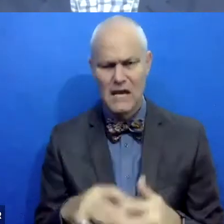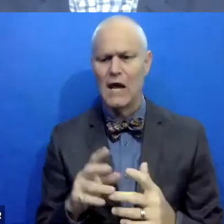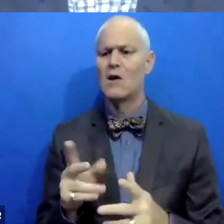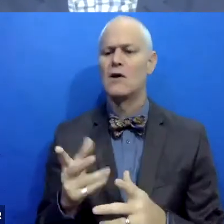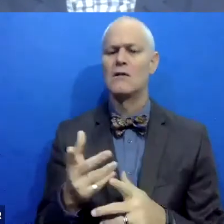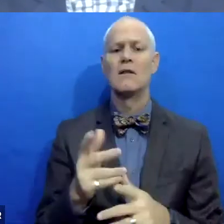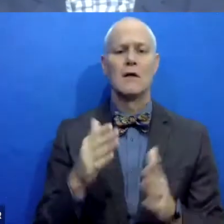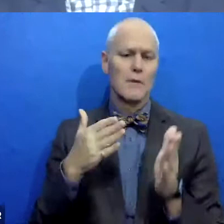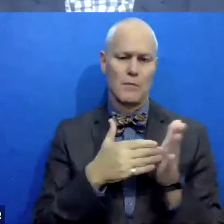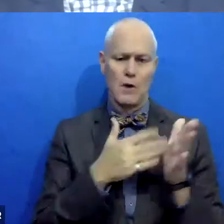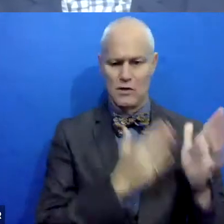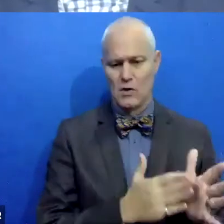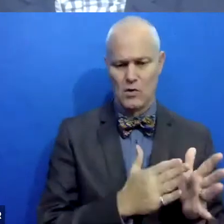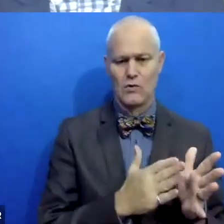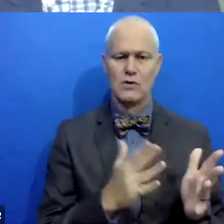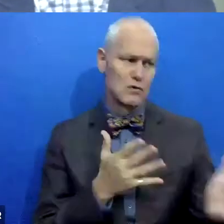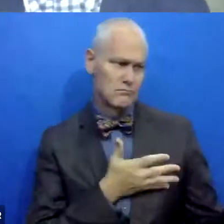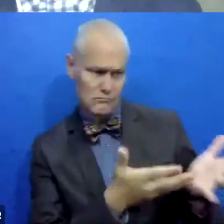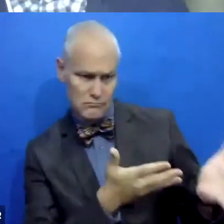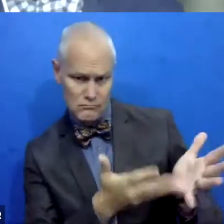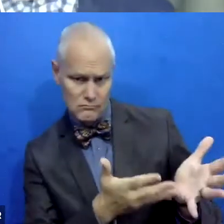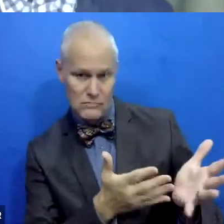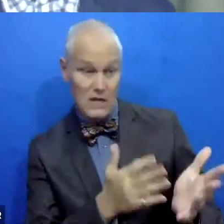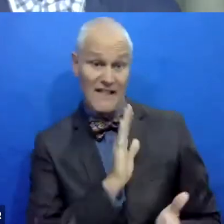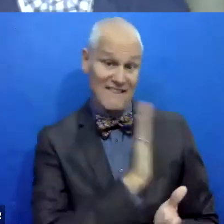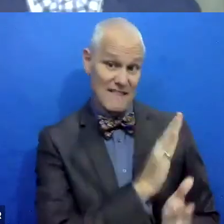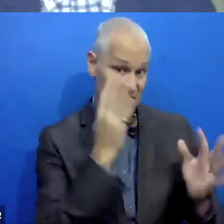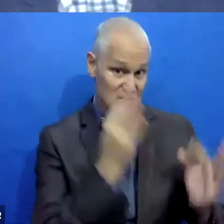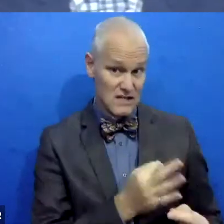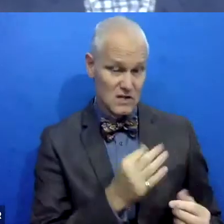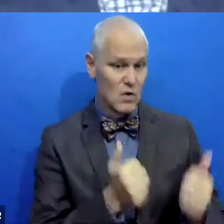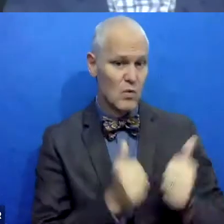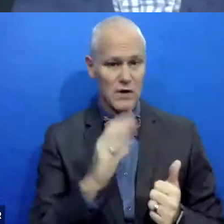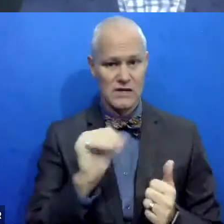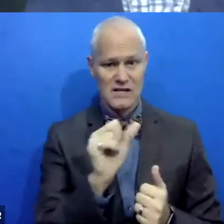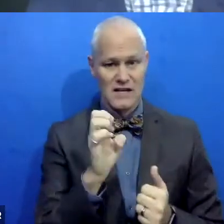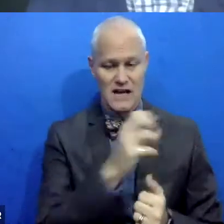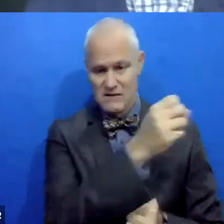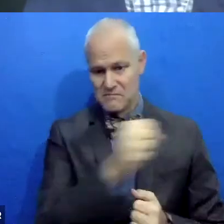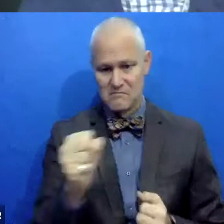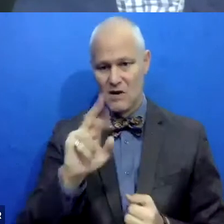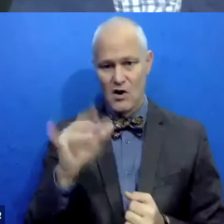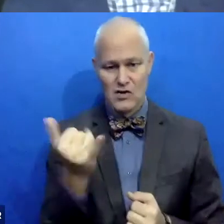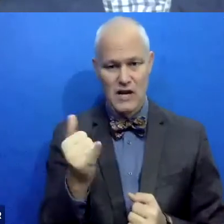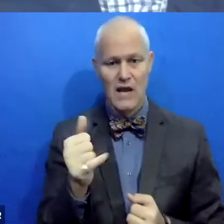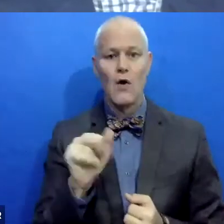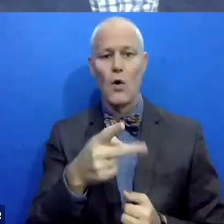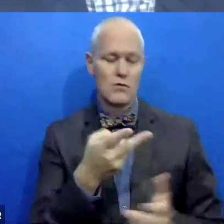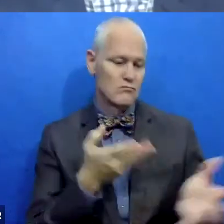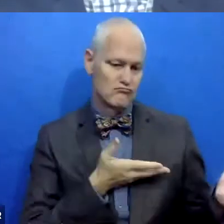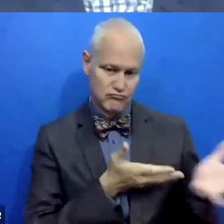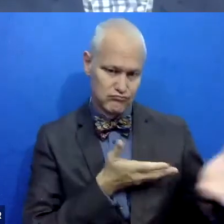prosecutors when making those decisions? Is it their decision on what case gets considered for RJ or is it a collaboration? then to